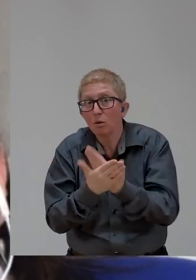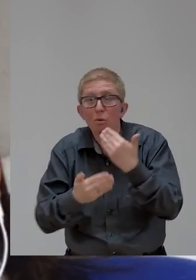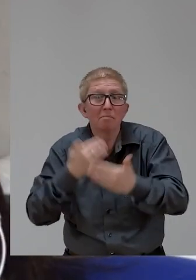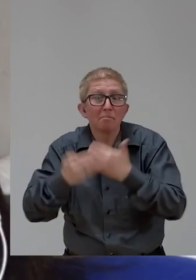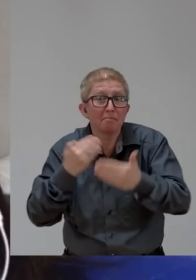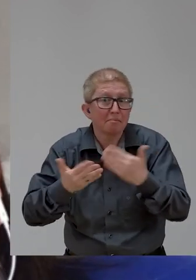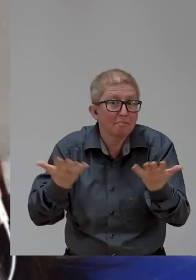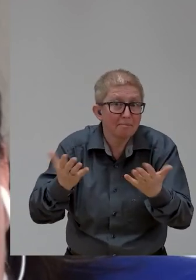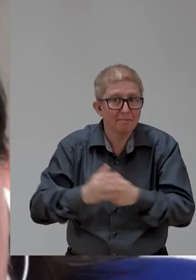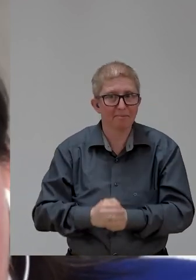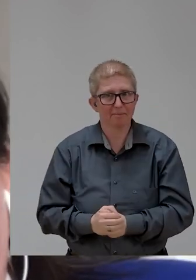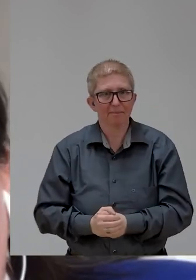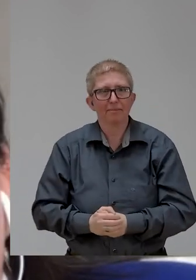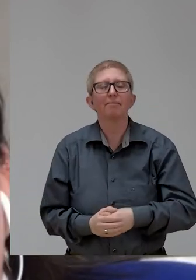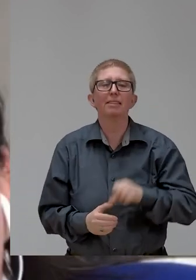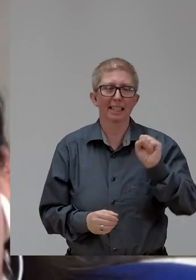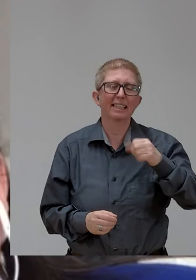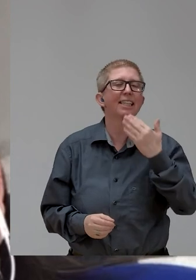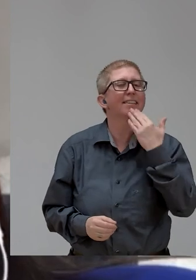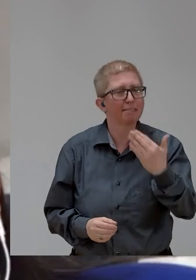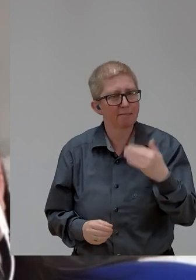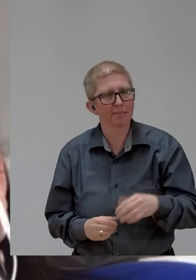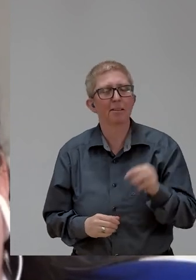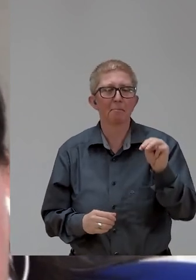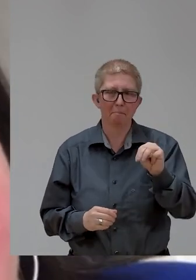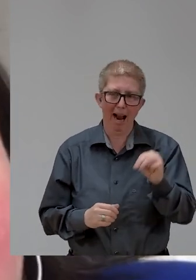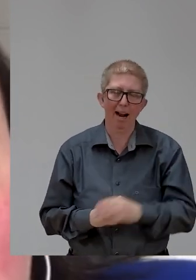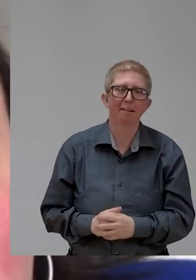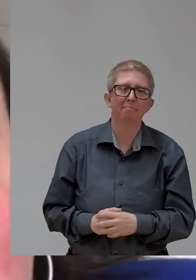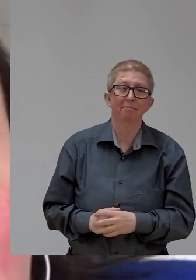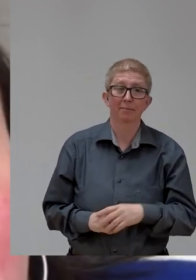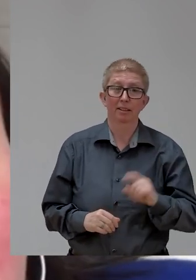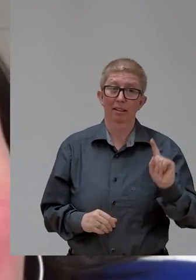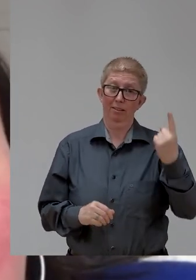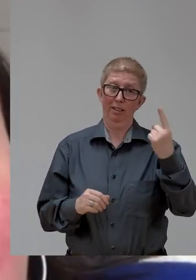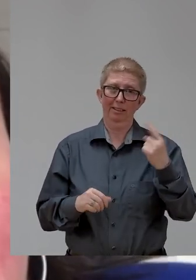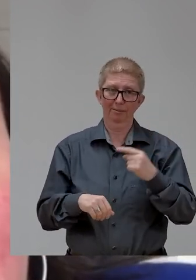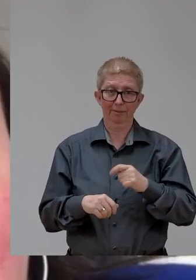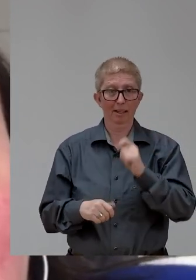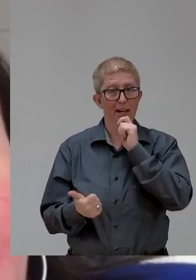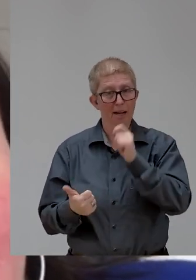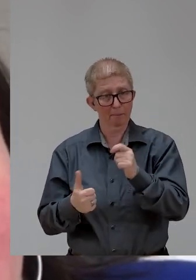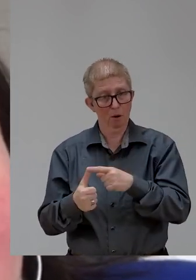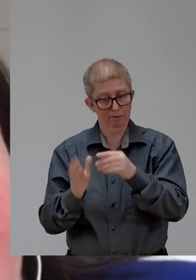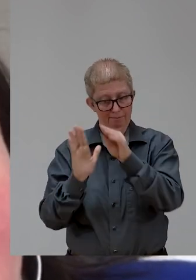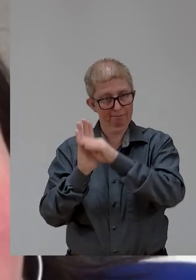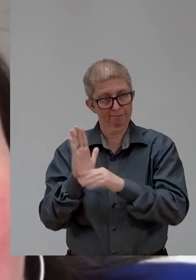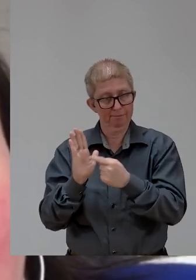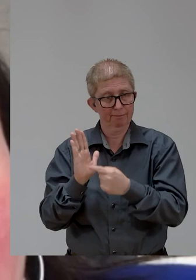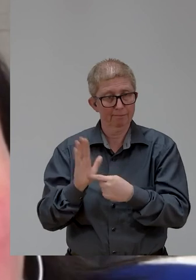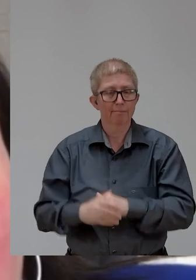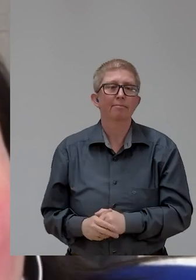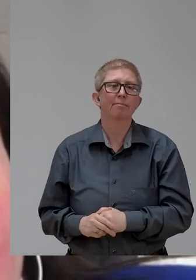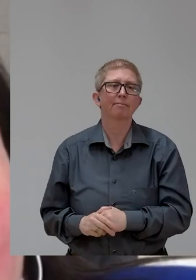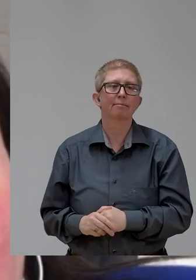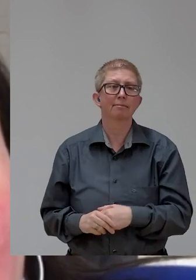Sure. Thank you so much, Michael. So the first report of the disability inclusion strategy was issued